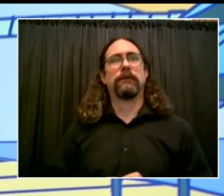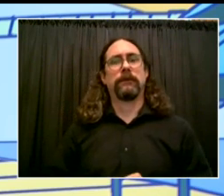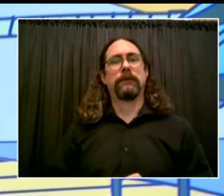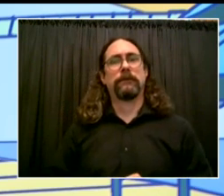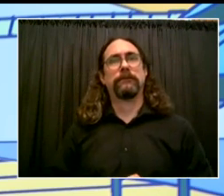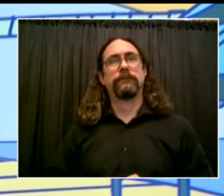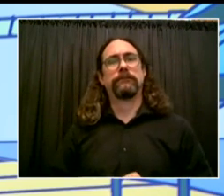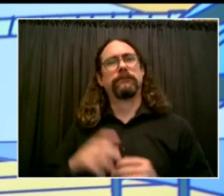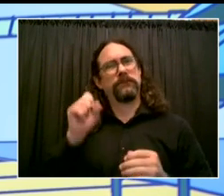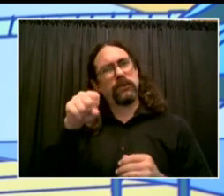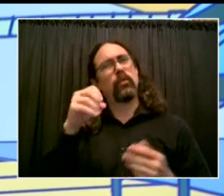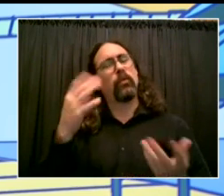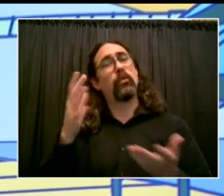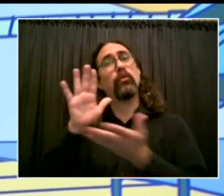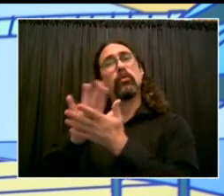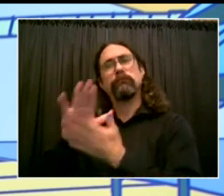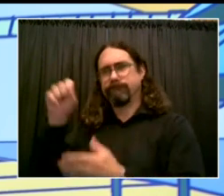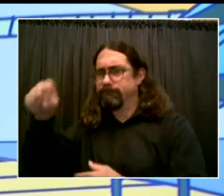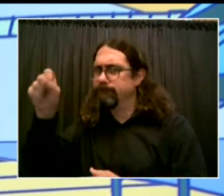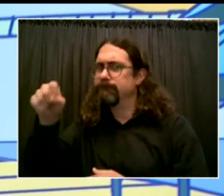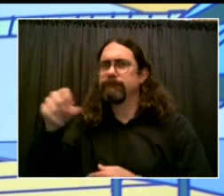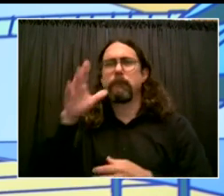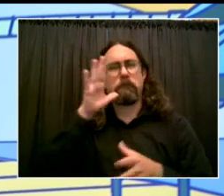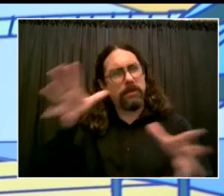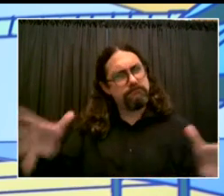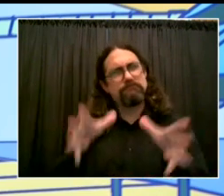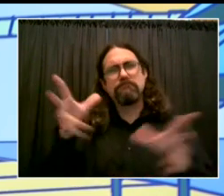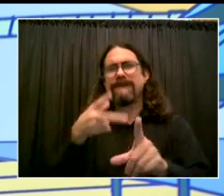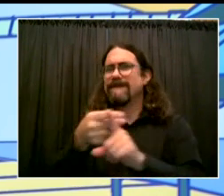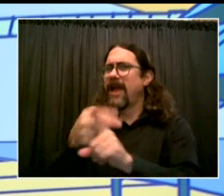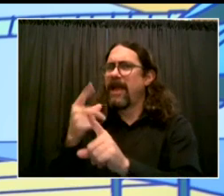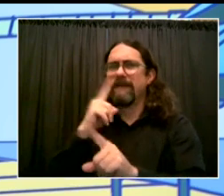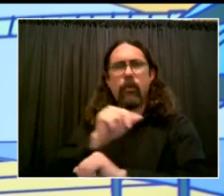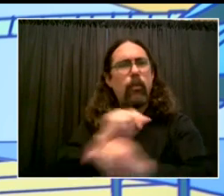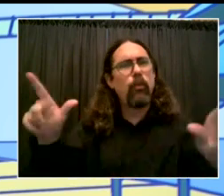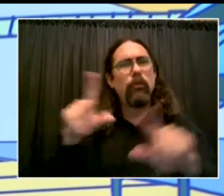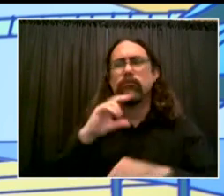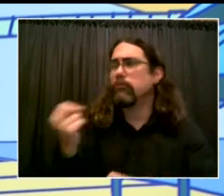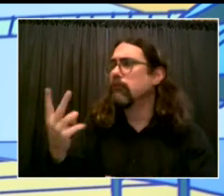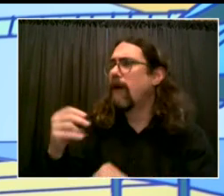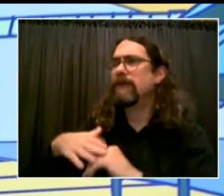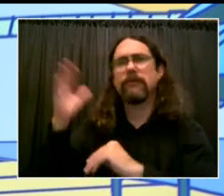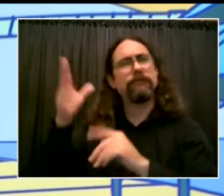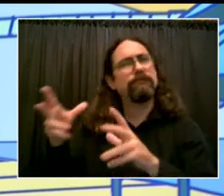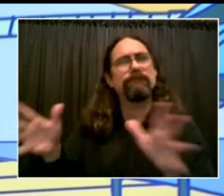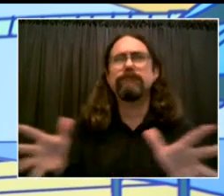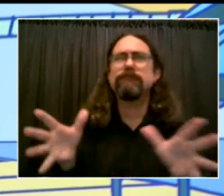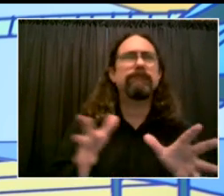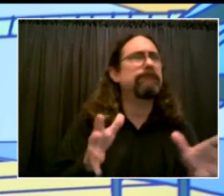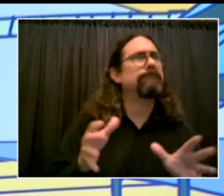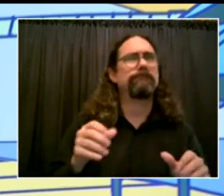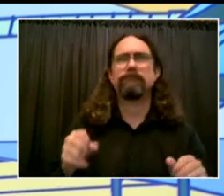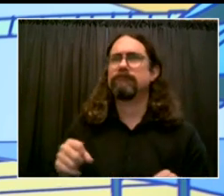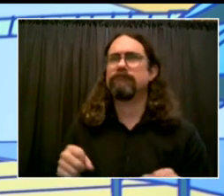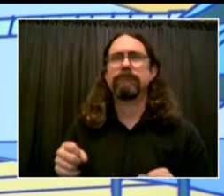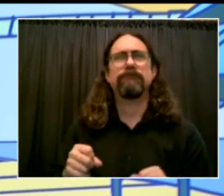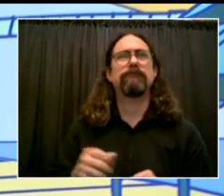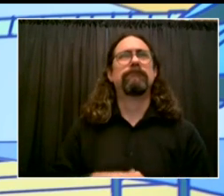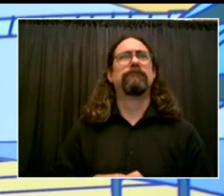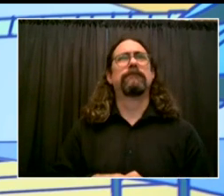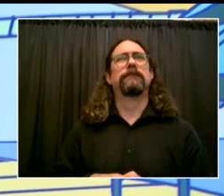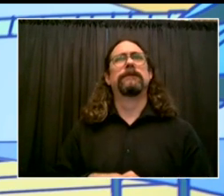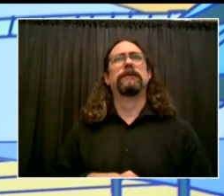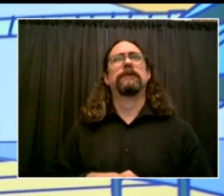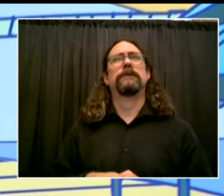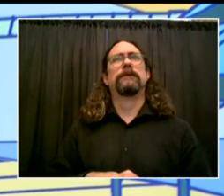vaccinations for the 5- to 11-year-olds. This is the big missing link, and this should be literally one of the number one priorities of the federal government right now. Get that